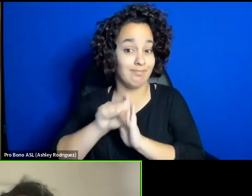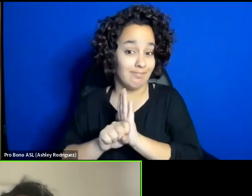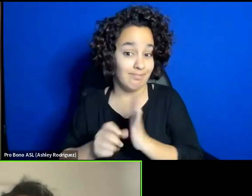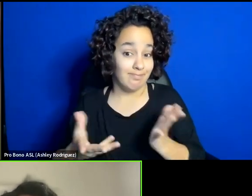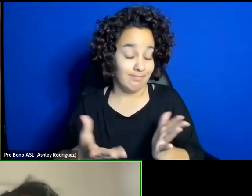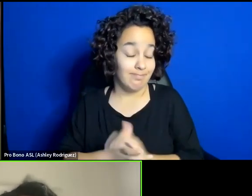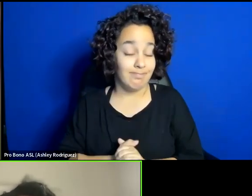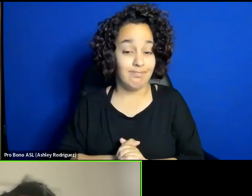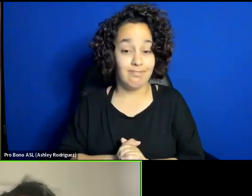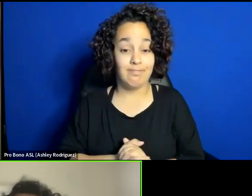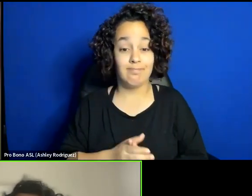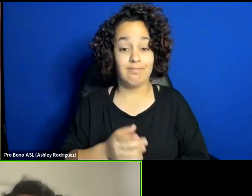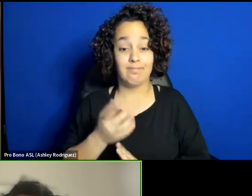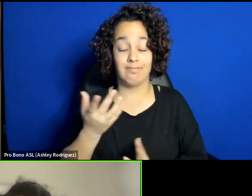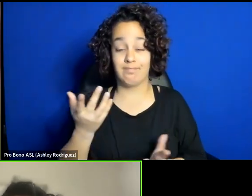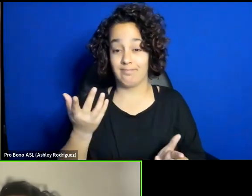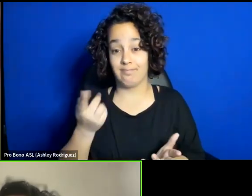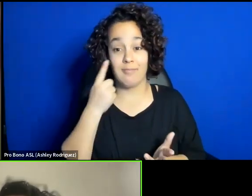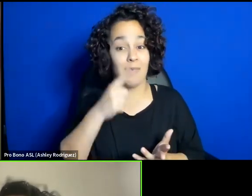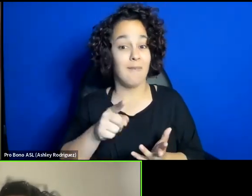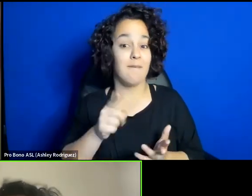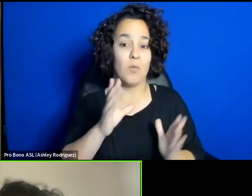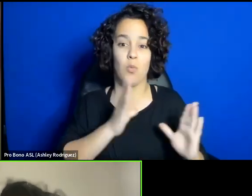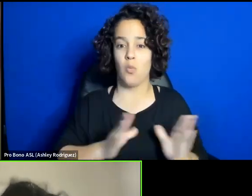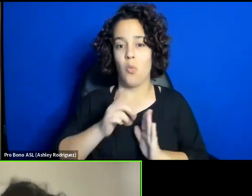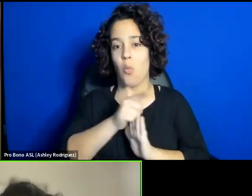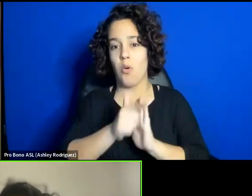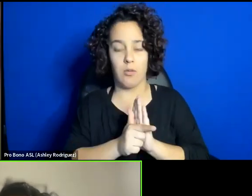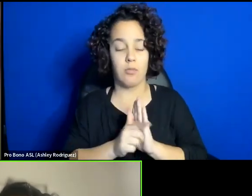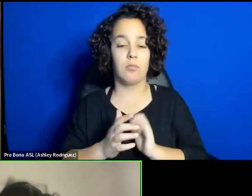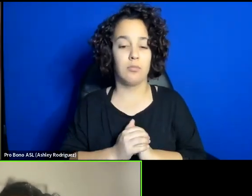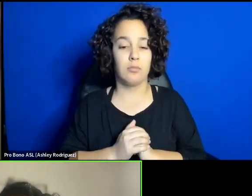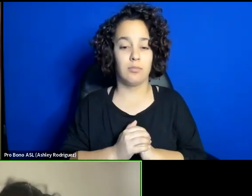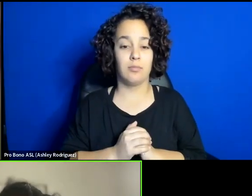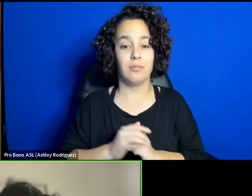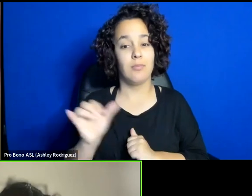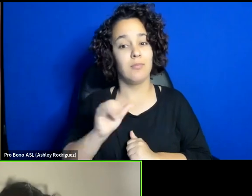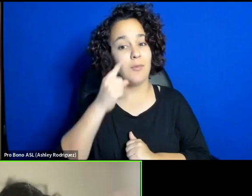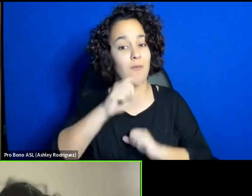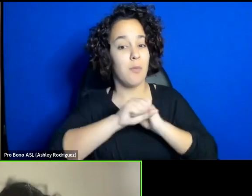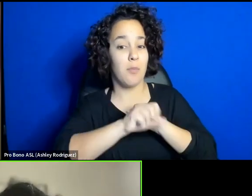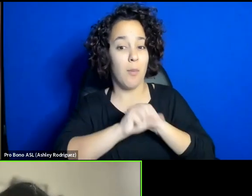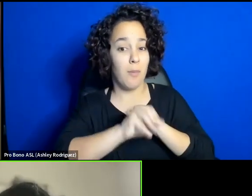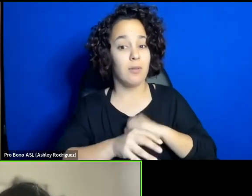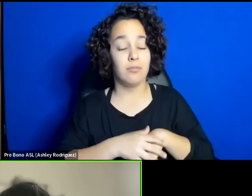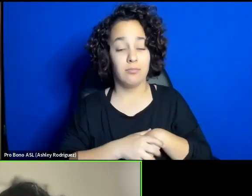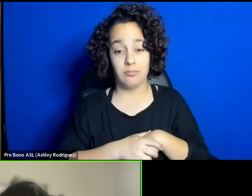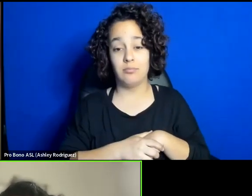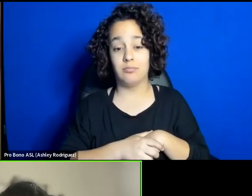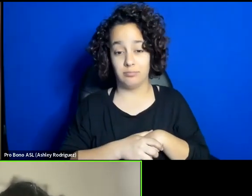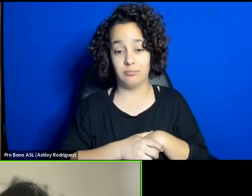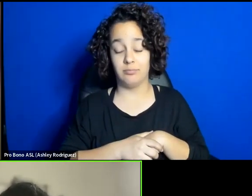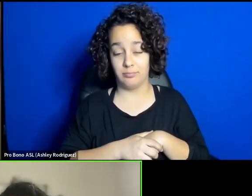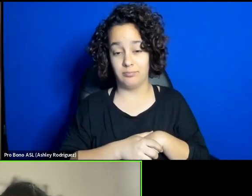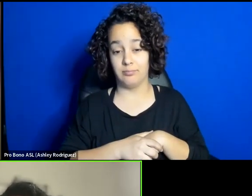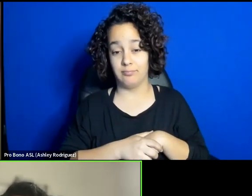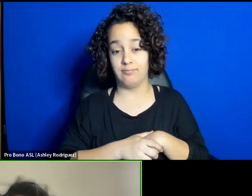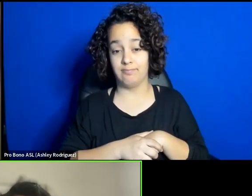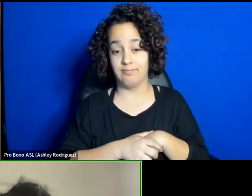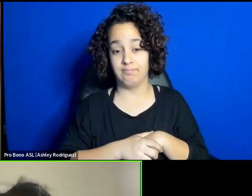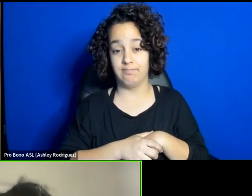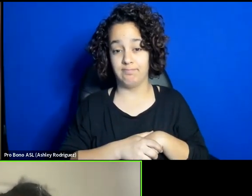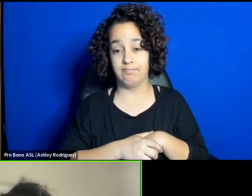for laws, for order, and for propaganda in the term of a totalitarian system. But